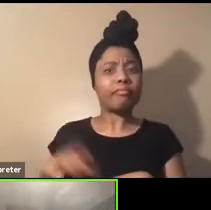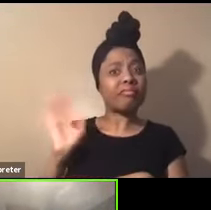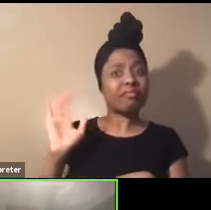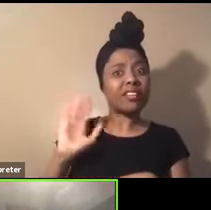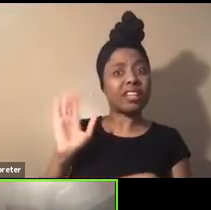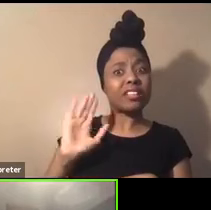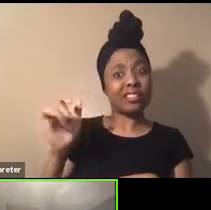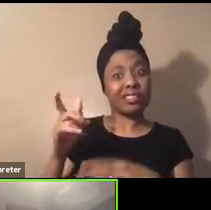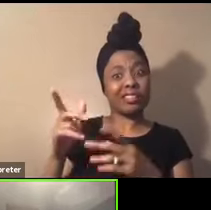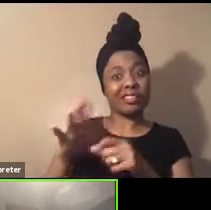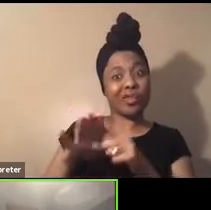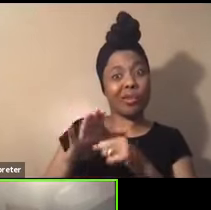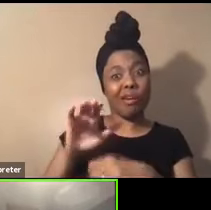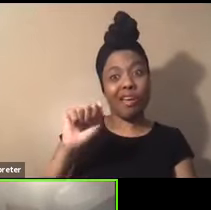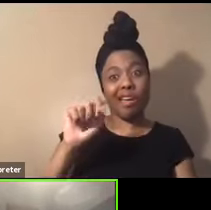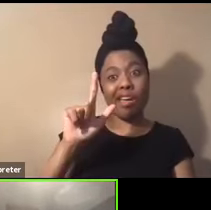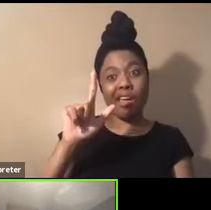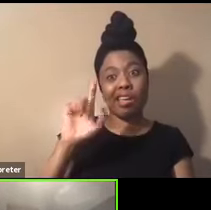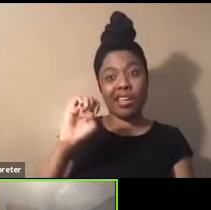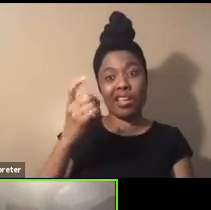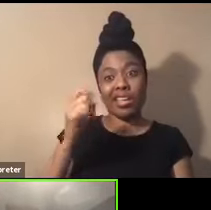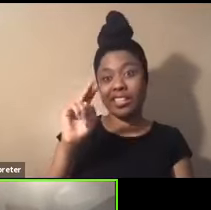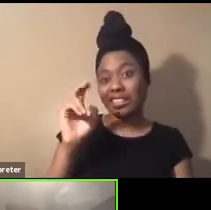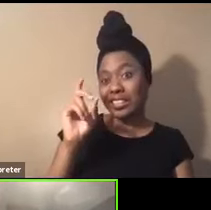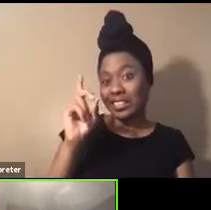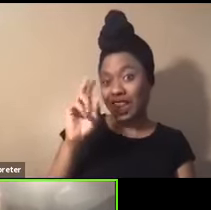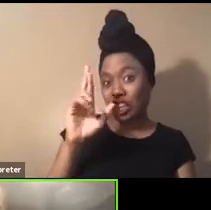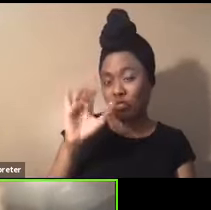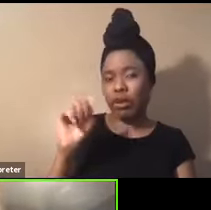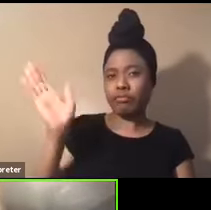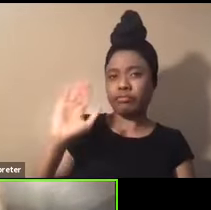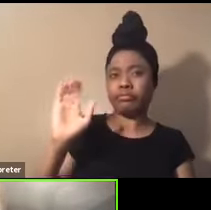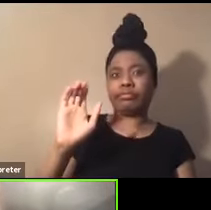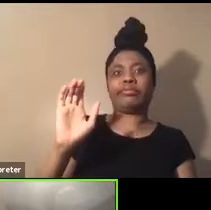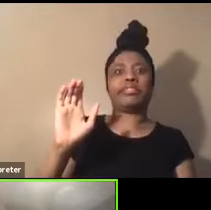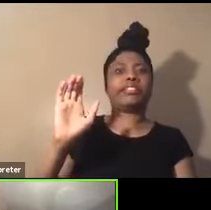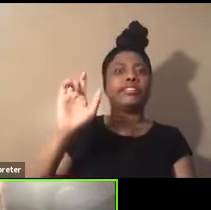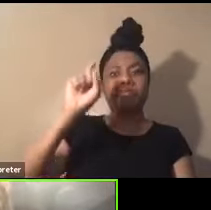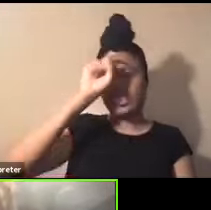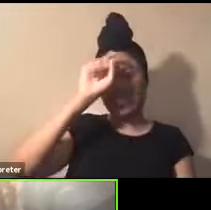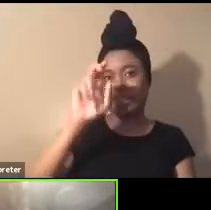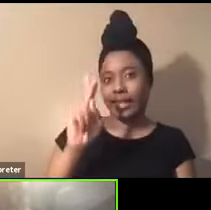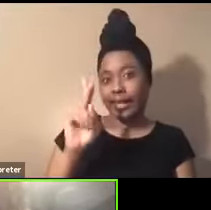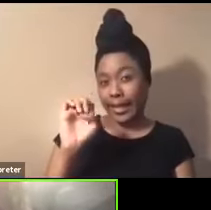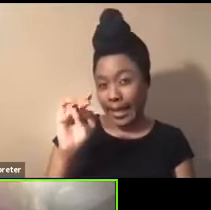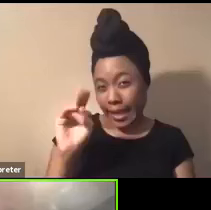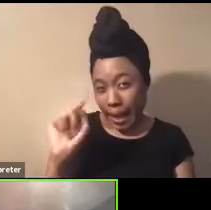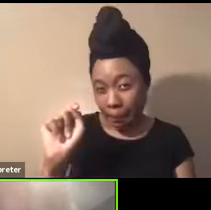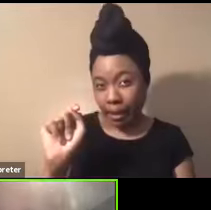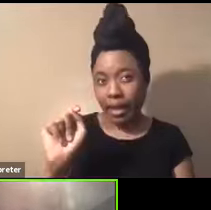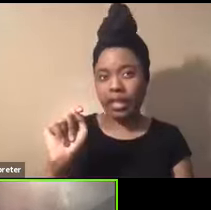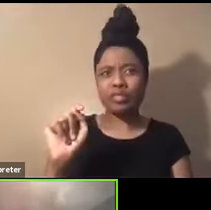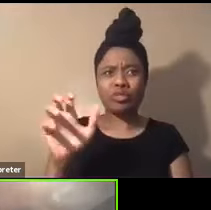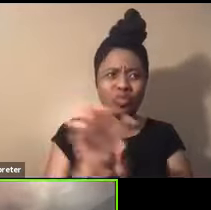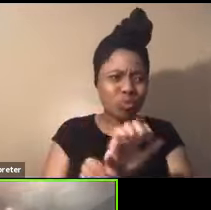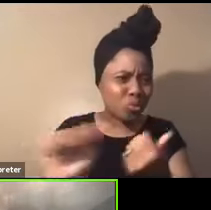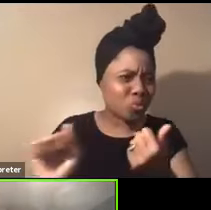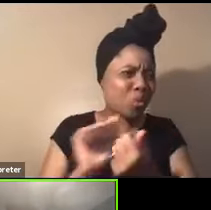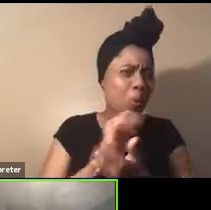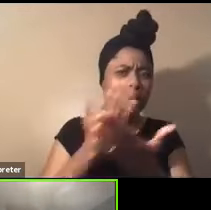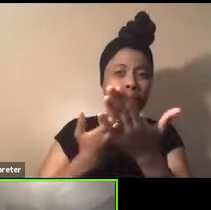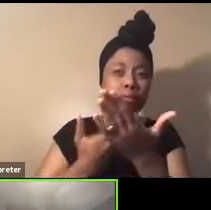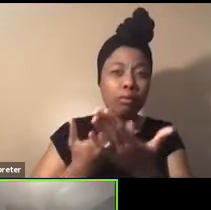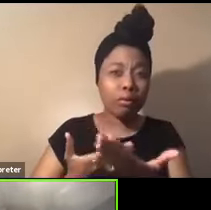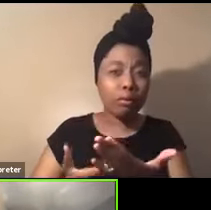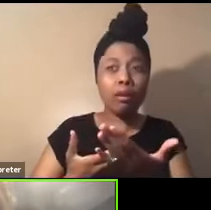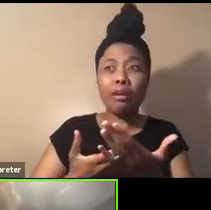at the library there in ancient Kemet. You know, people don't, you know, shooting off noses and destroying our documents. Those documents